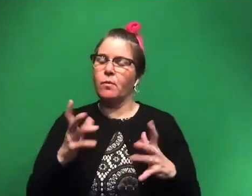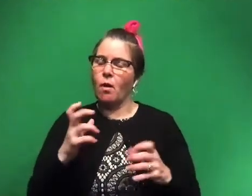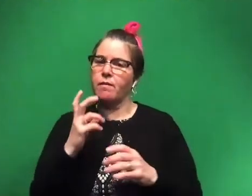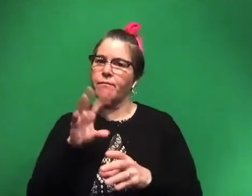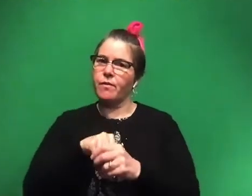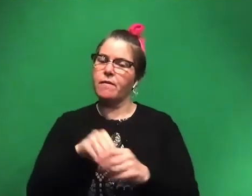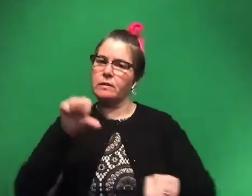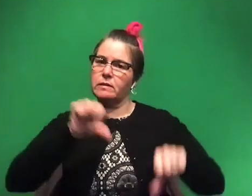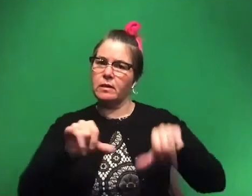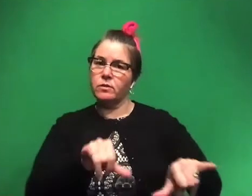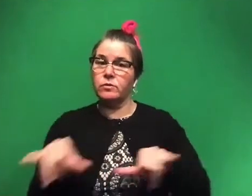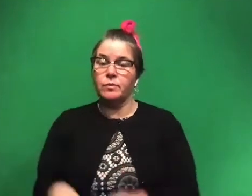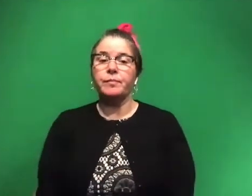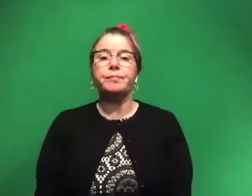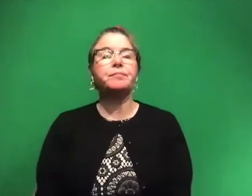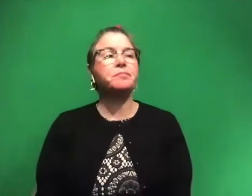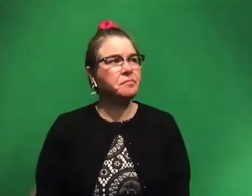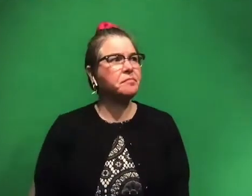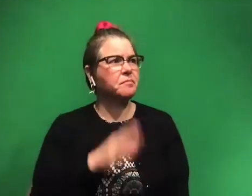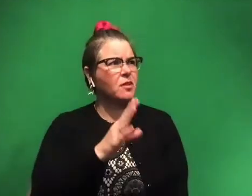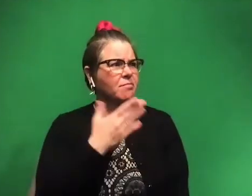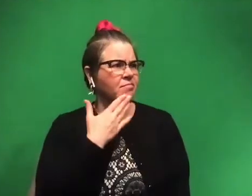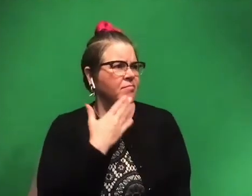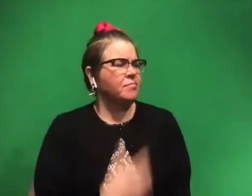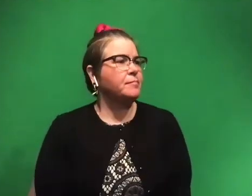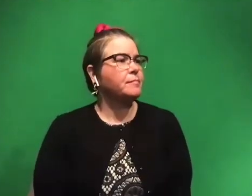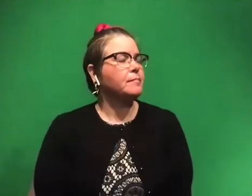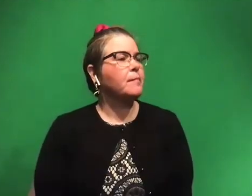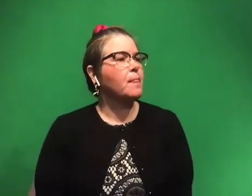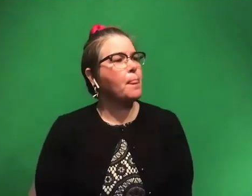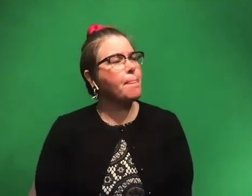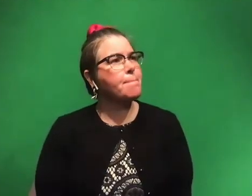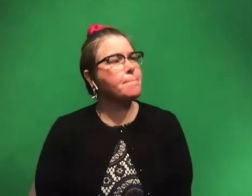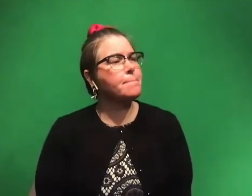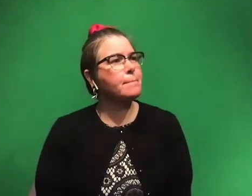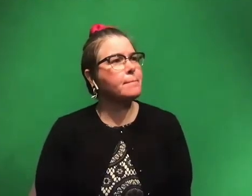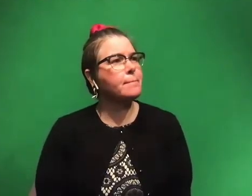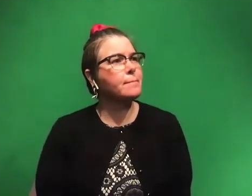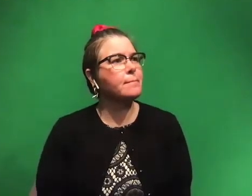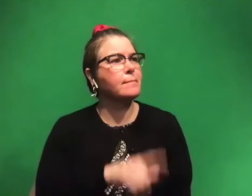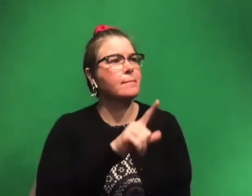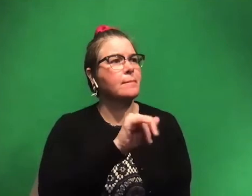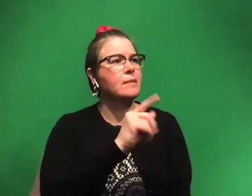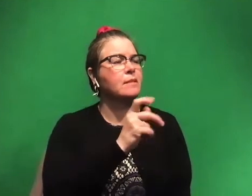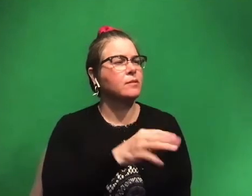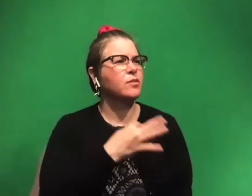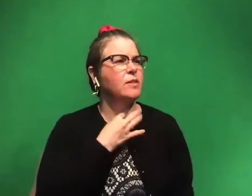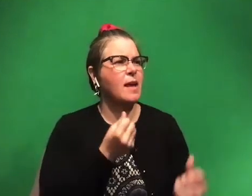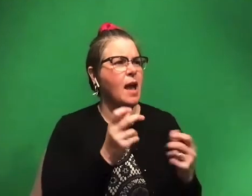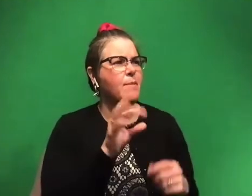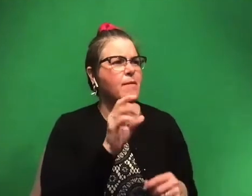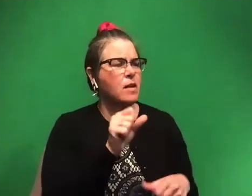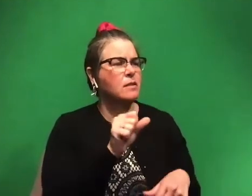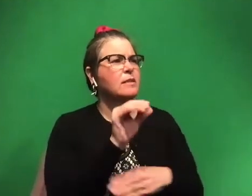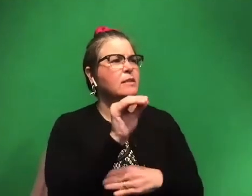as well. Awesome. Thanks. Um, let's see. Uh, Lindsay would like to know how many fossilized dinosaurs